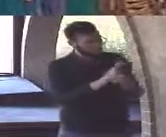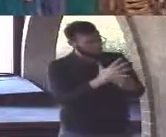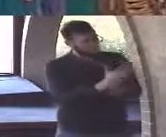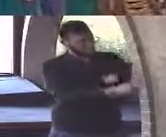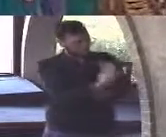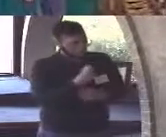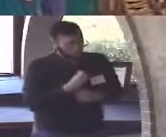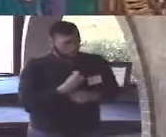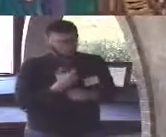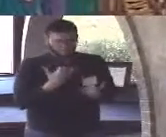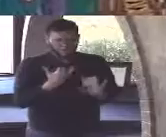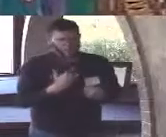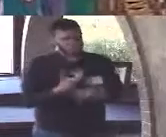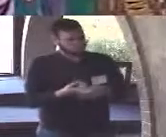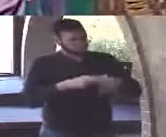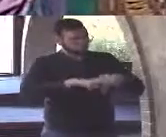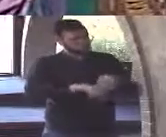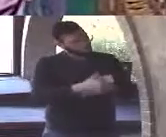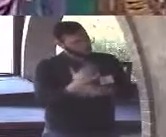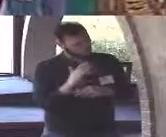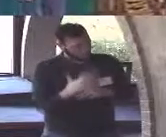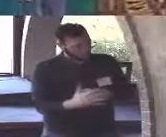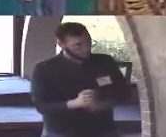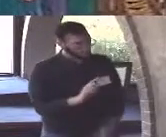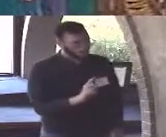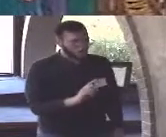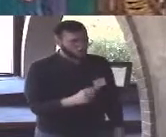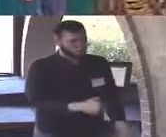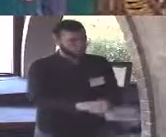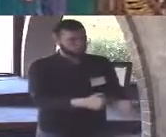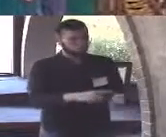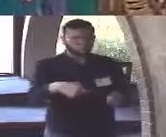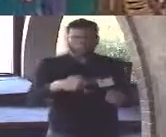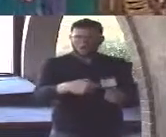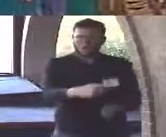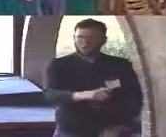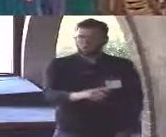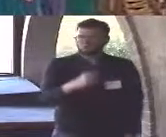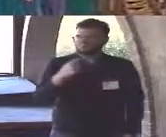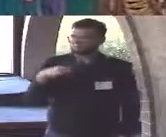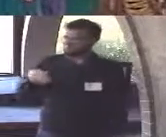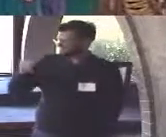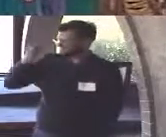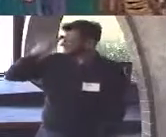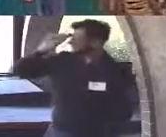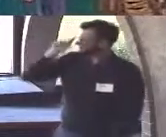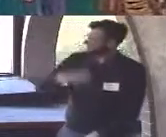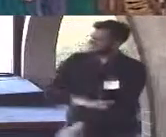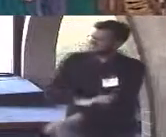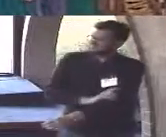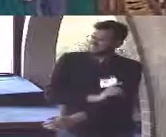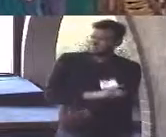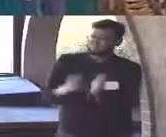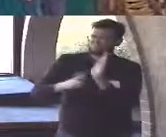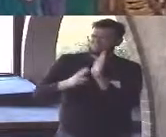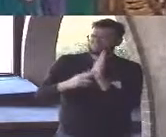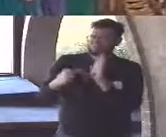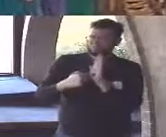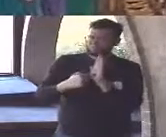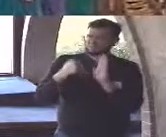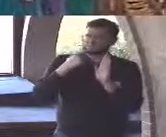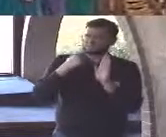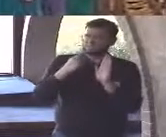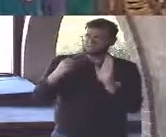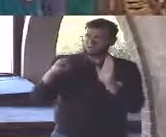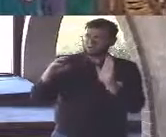you're confused you express your confusion to Bob you reiterate that the contract you both signed it clearly stated that the